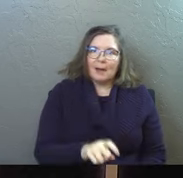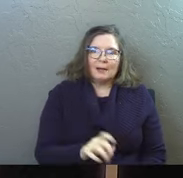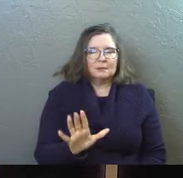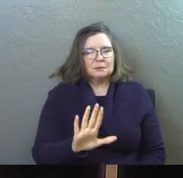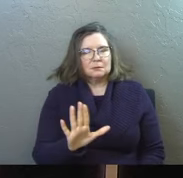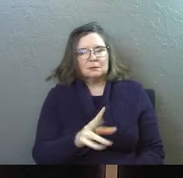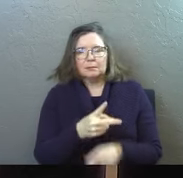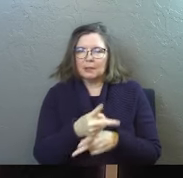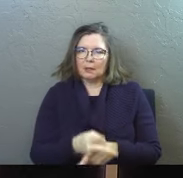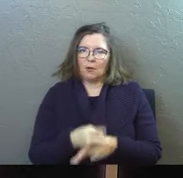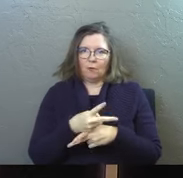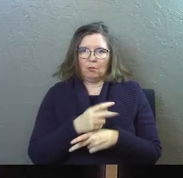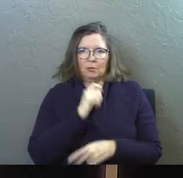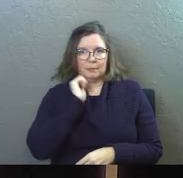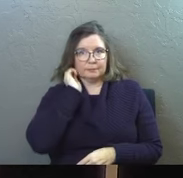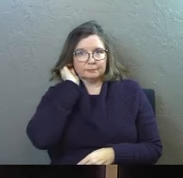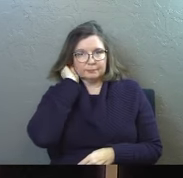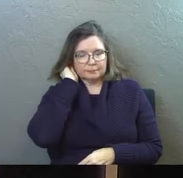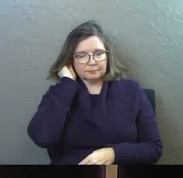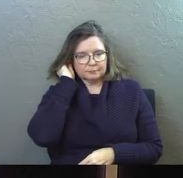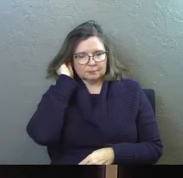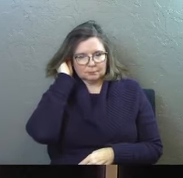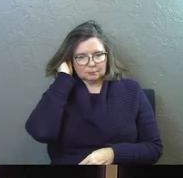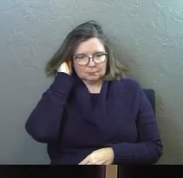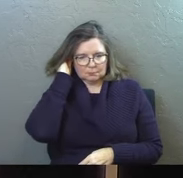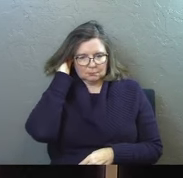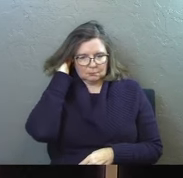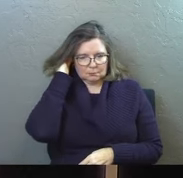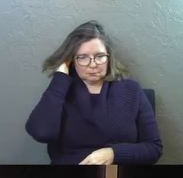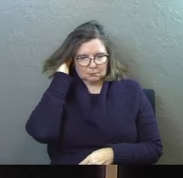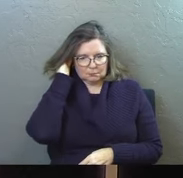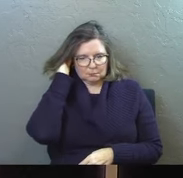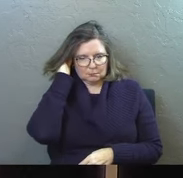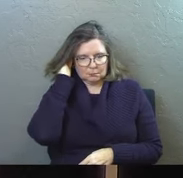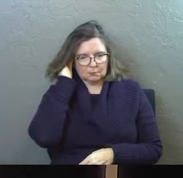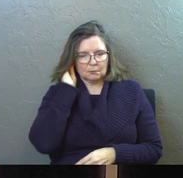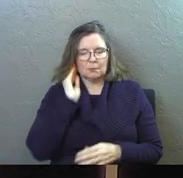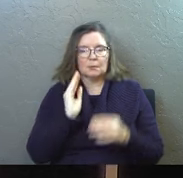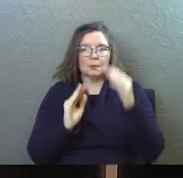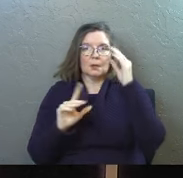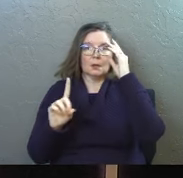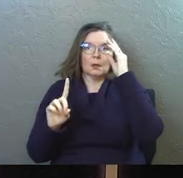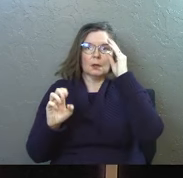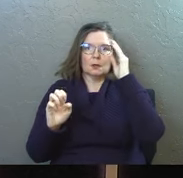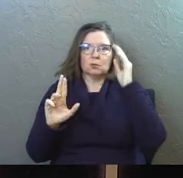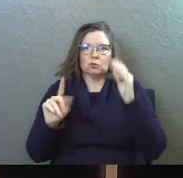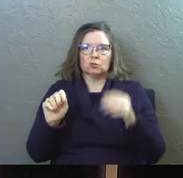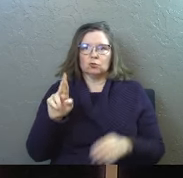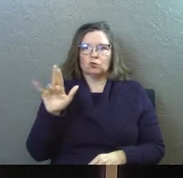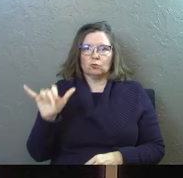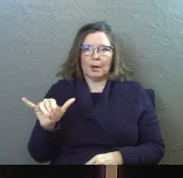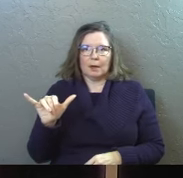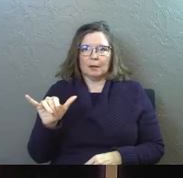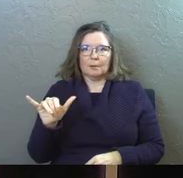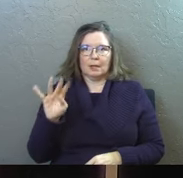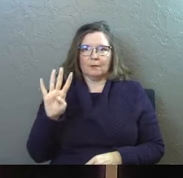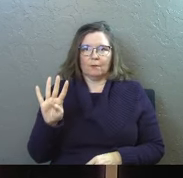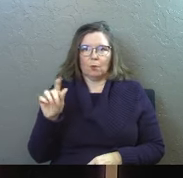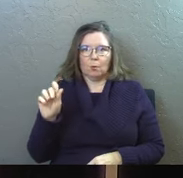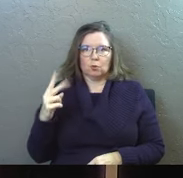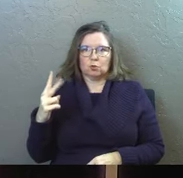be careful okay Deuteronomy 4 2 we don't get to add commands that aren't there